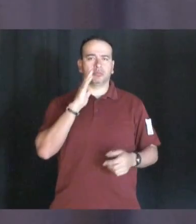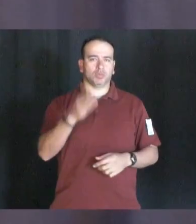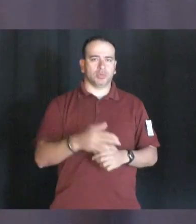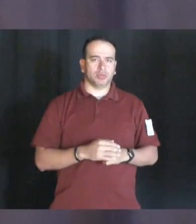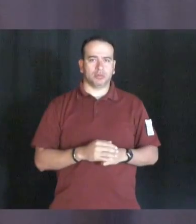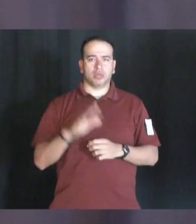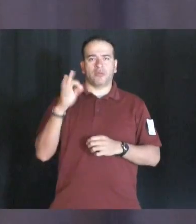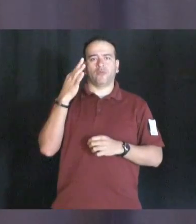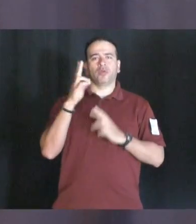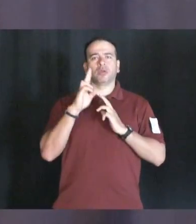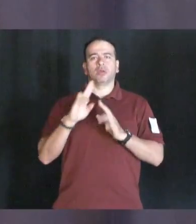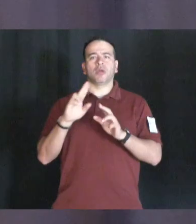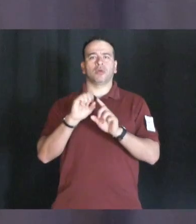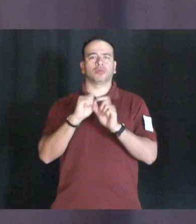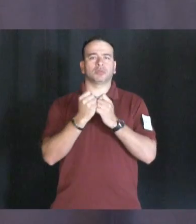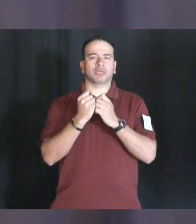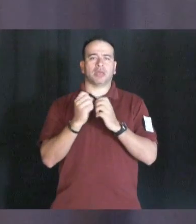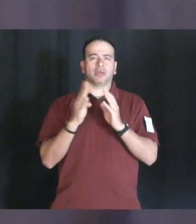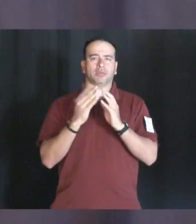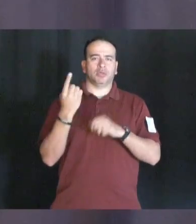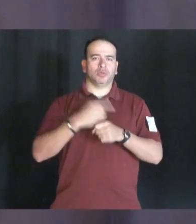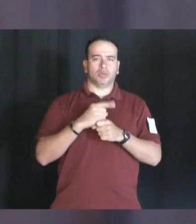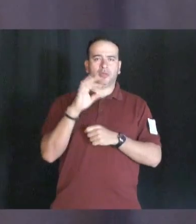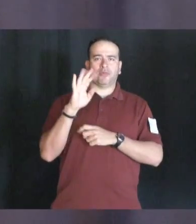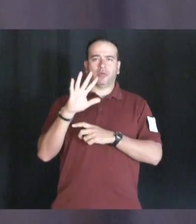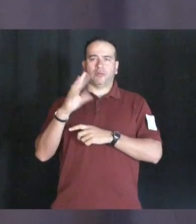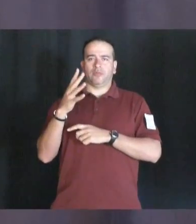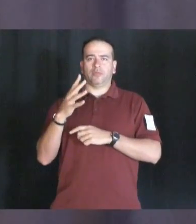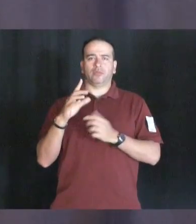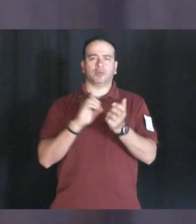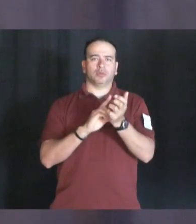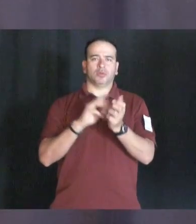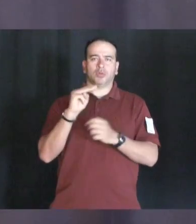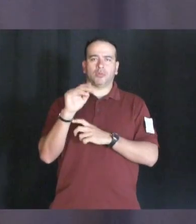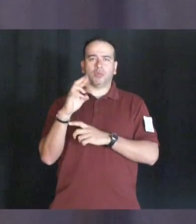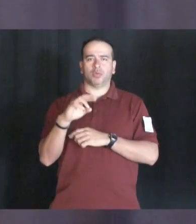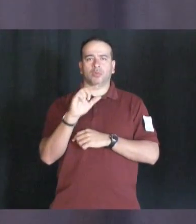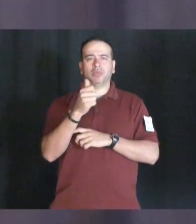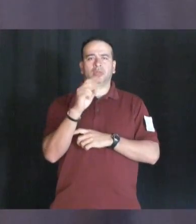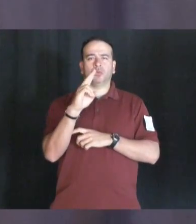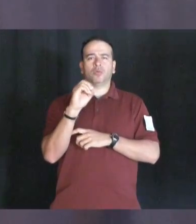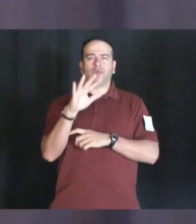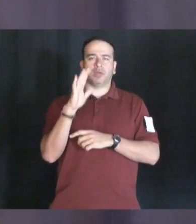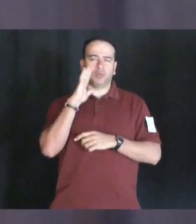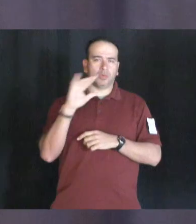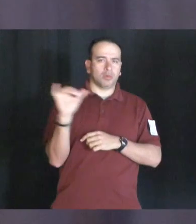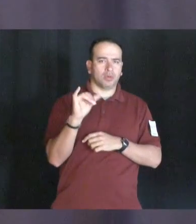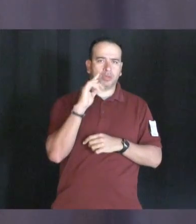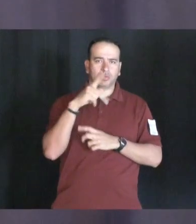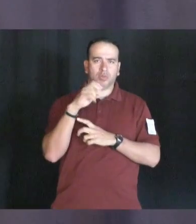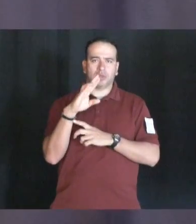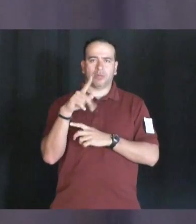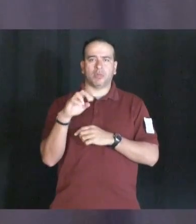French Honor Society meeting today, February 5th in Dr. Mami's room, 10-205. There will also be a crepe